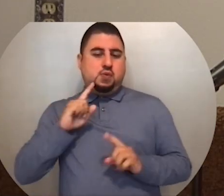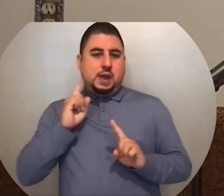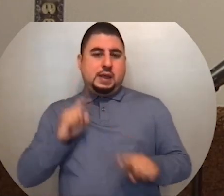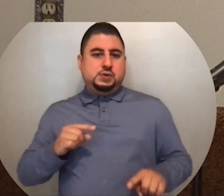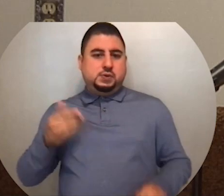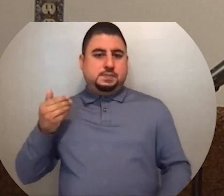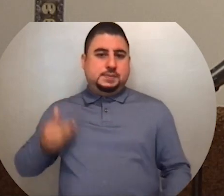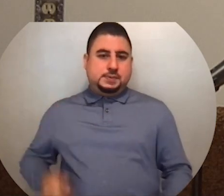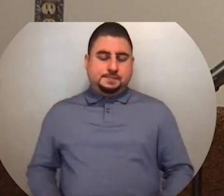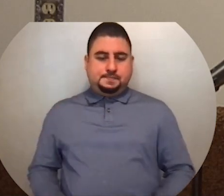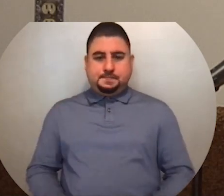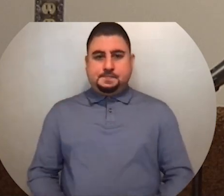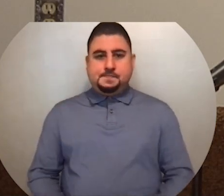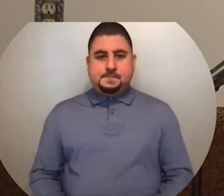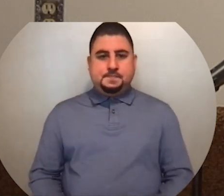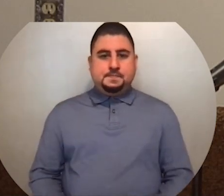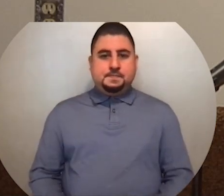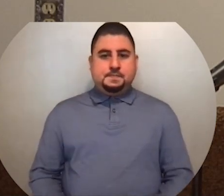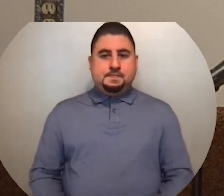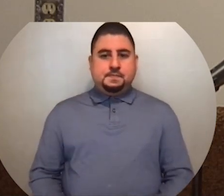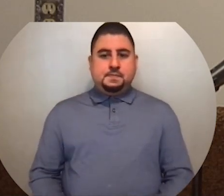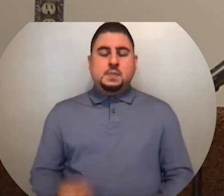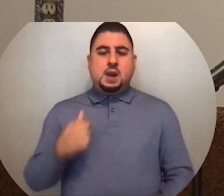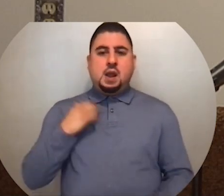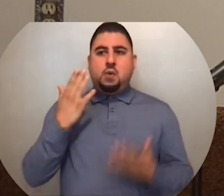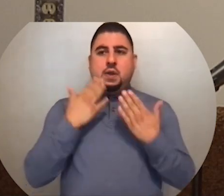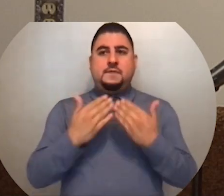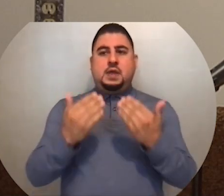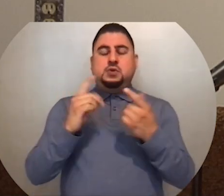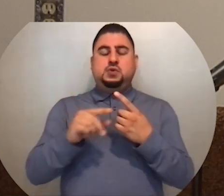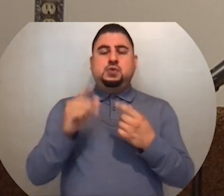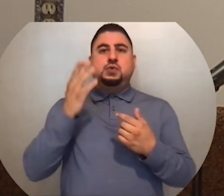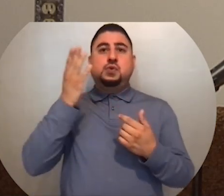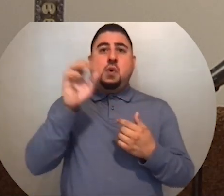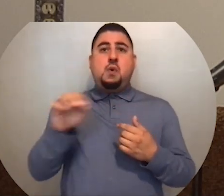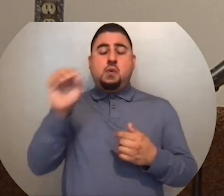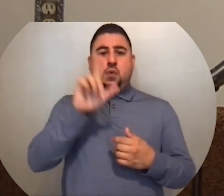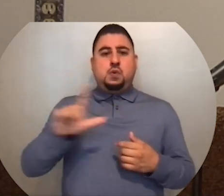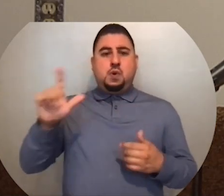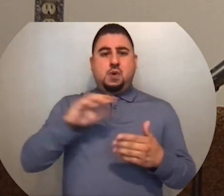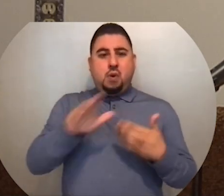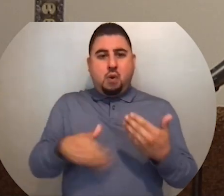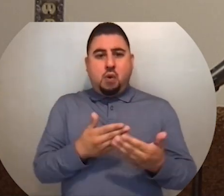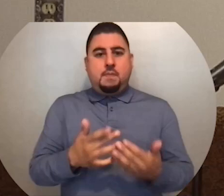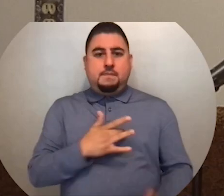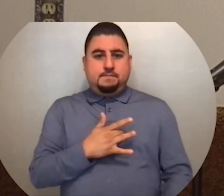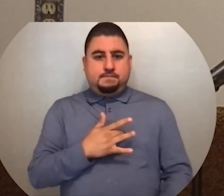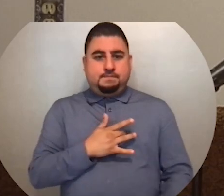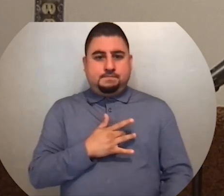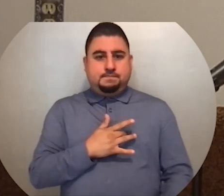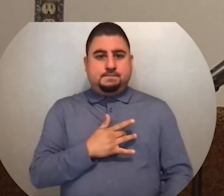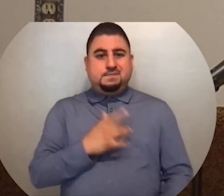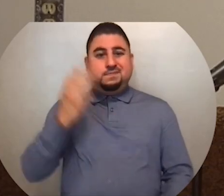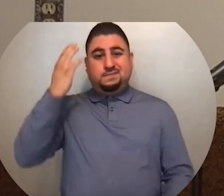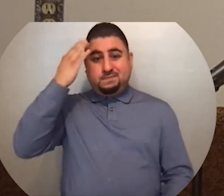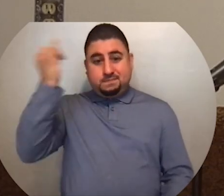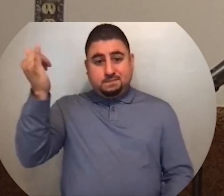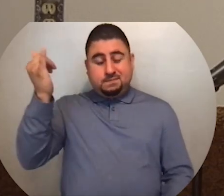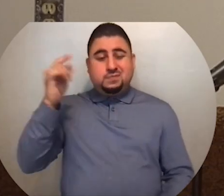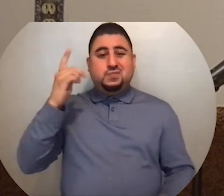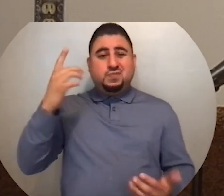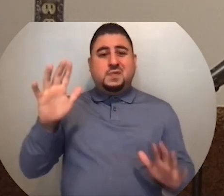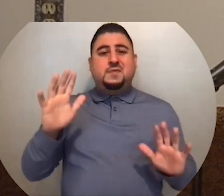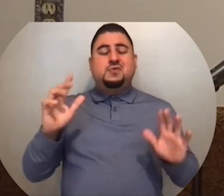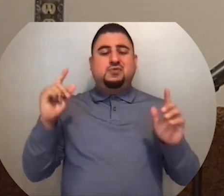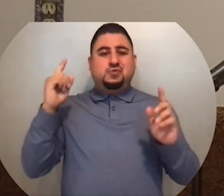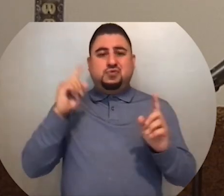help, you answered me. I will give thanks to you, O Lord, with all my heart, for you have heard